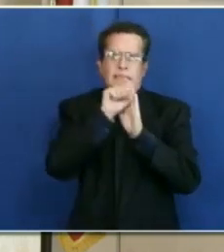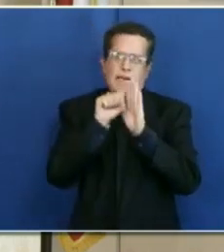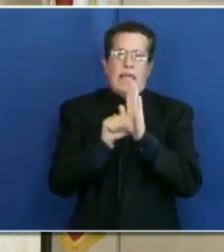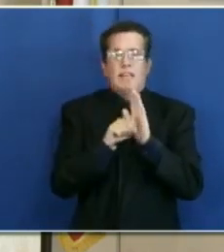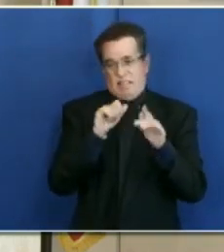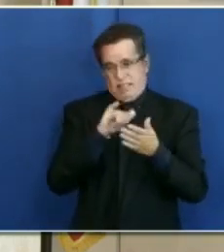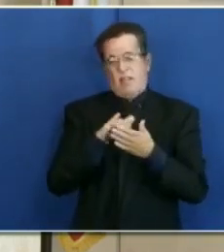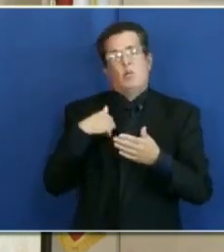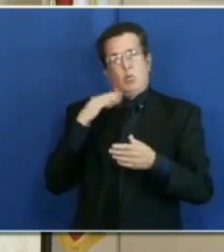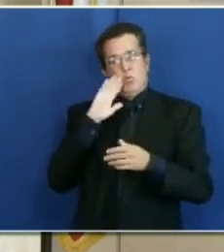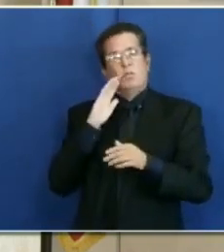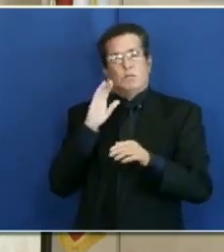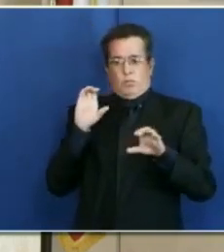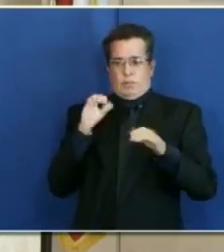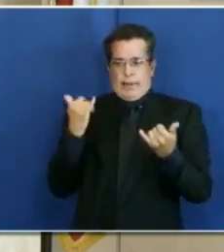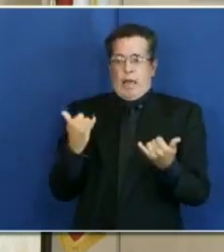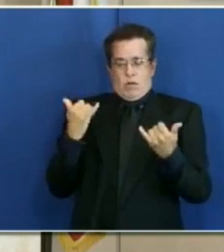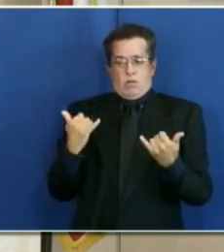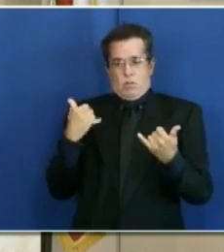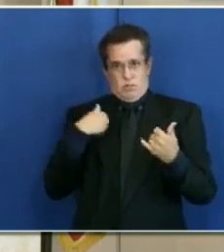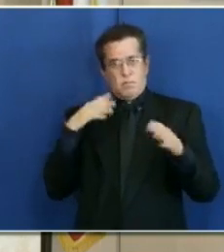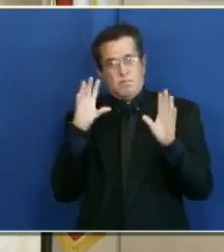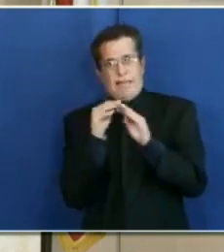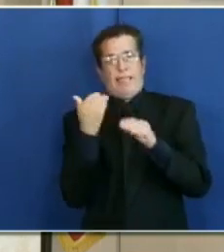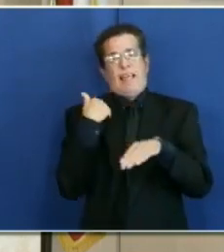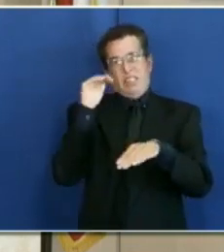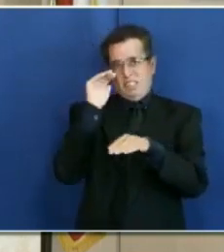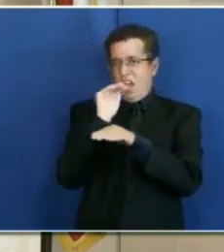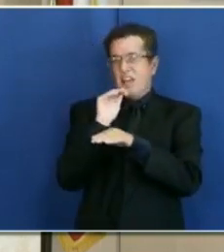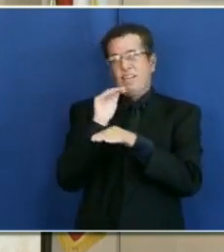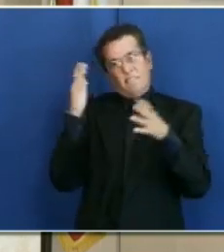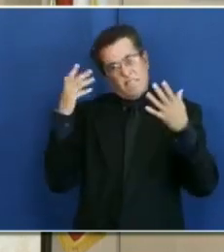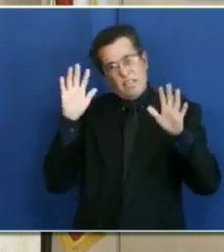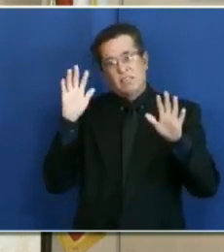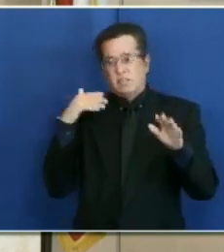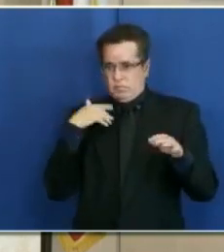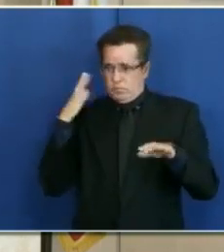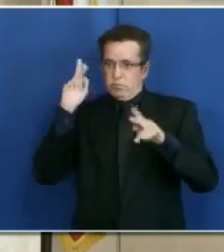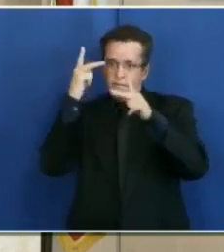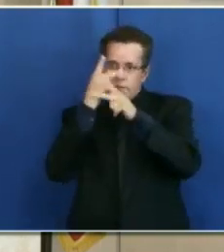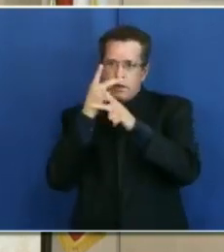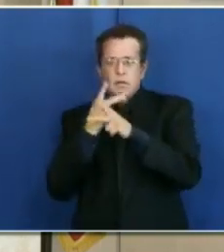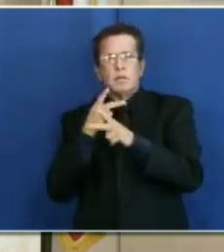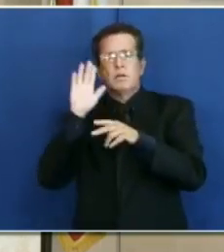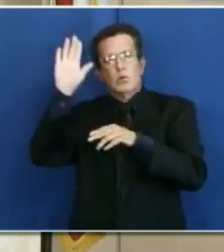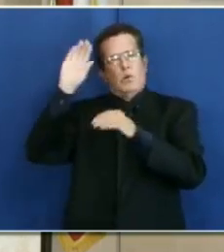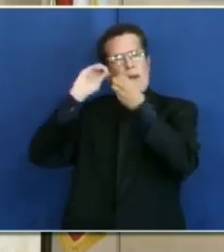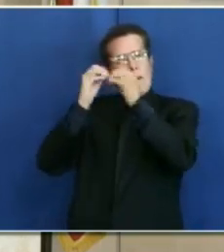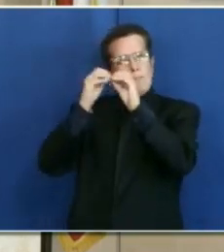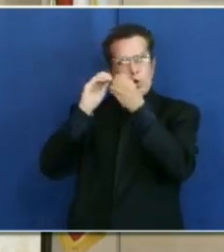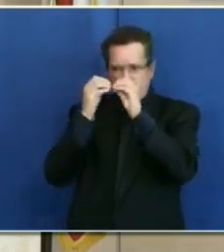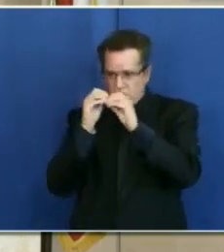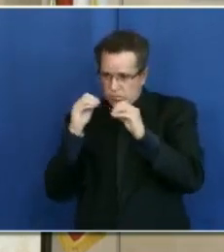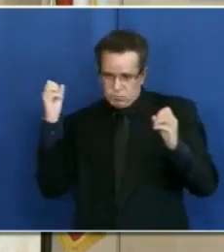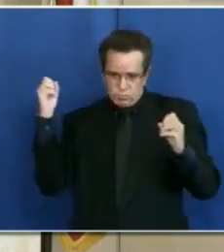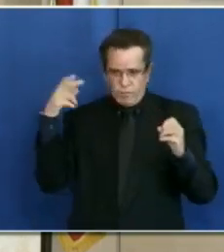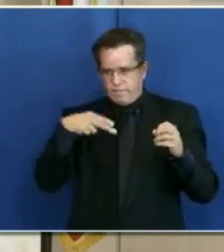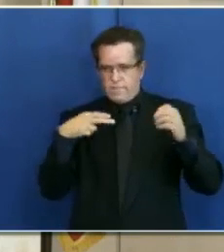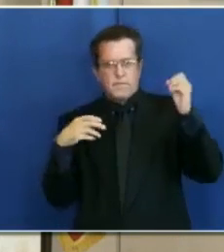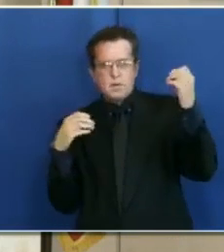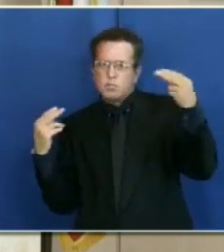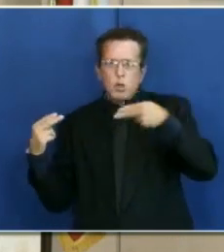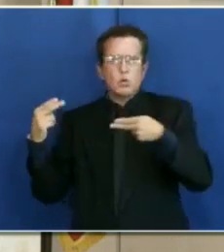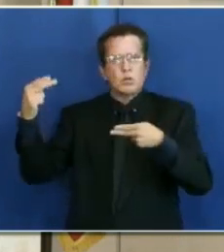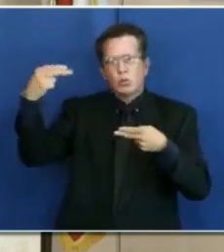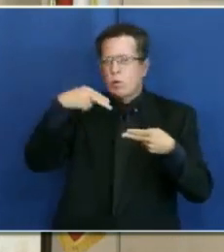we are. So we had a meeting last night to give feedback to metrics. There was discussion about that, but there is